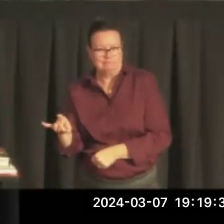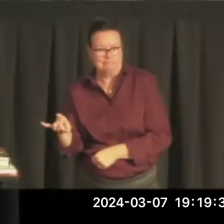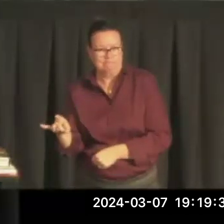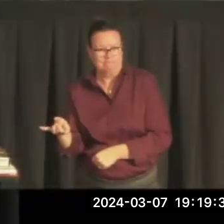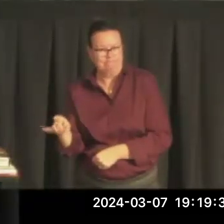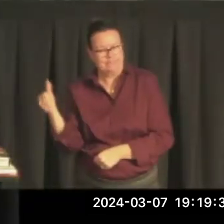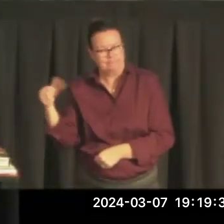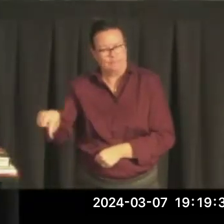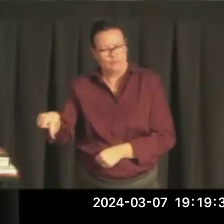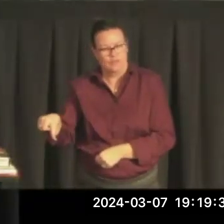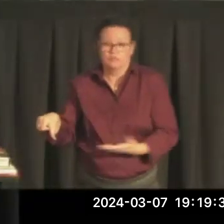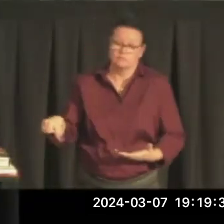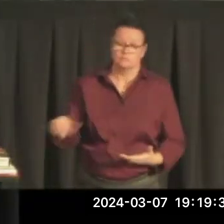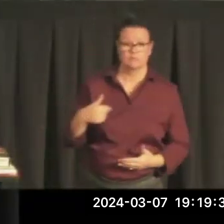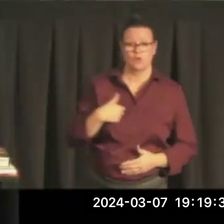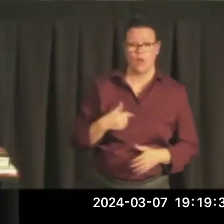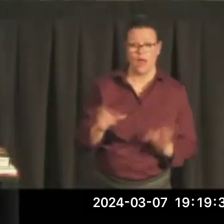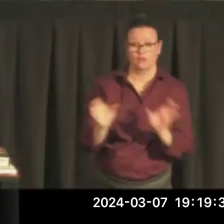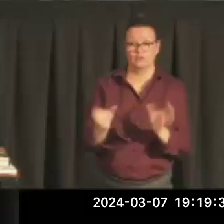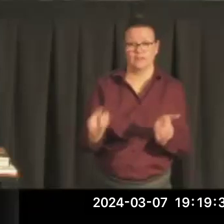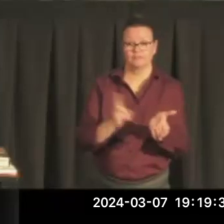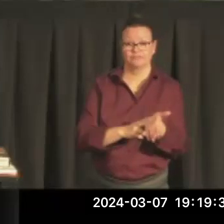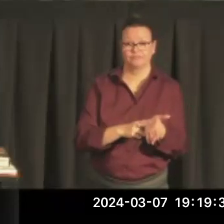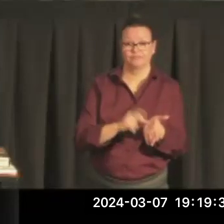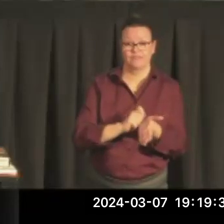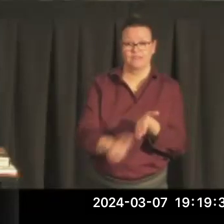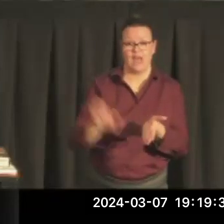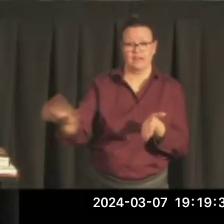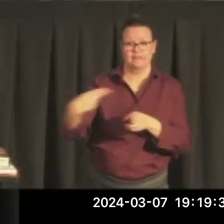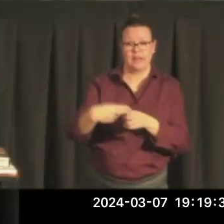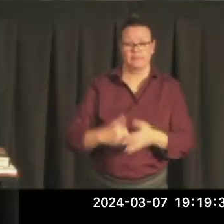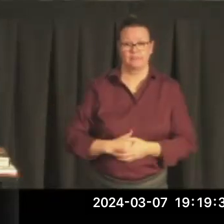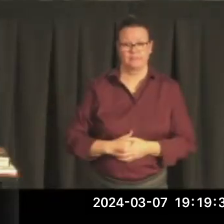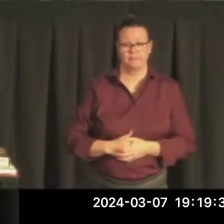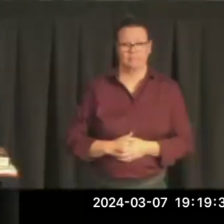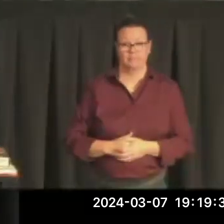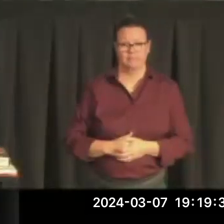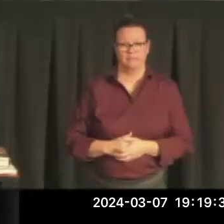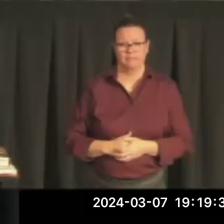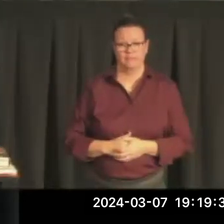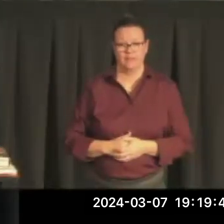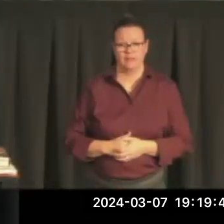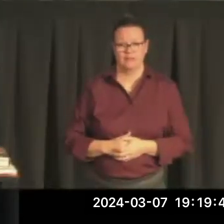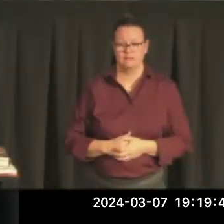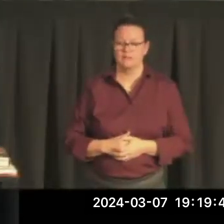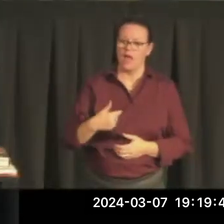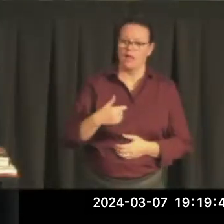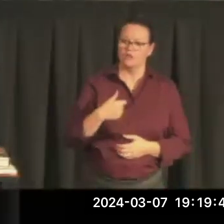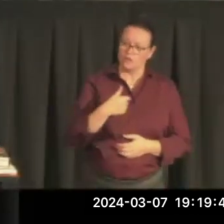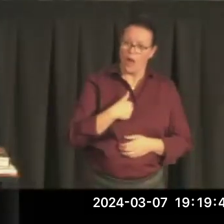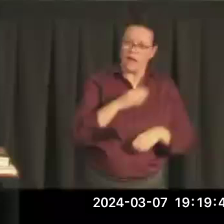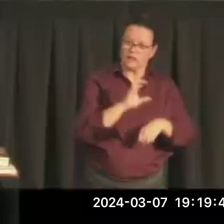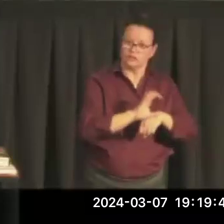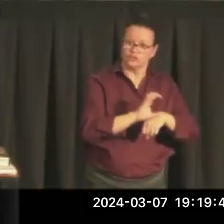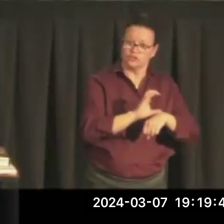So, I just forged the certificate. And I got out of church, that I got out of church and signed my father's name to it.